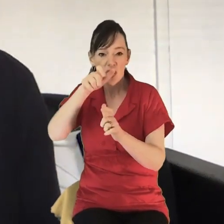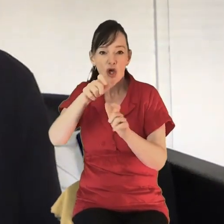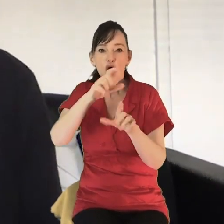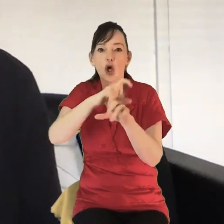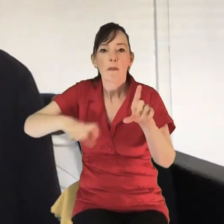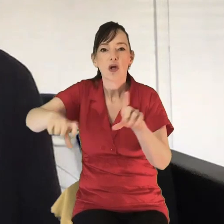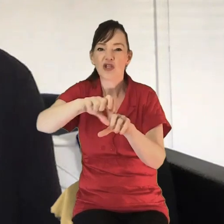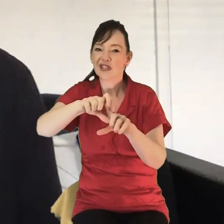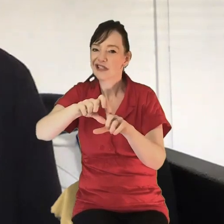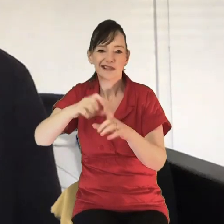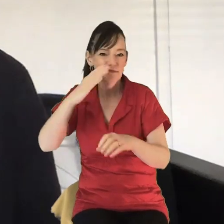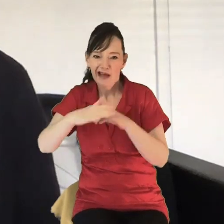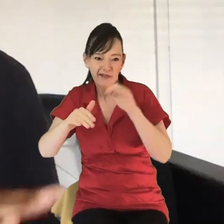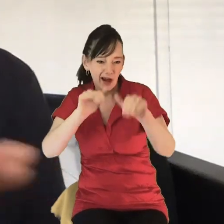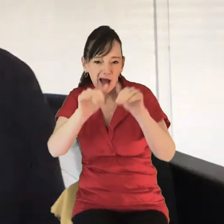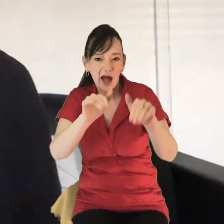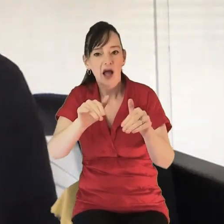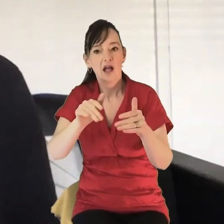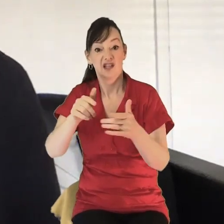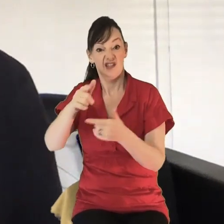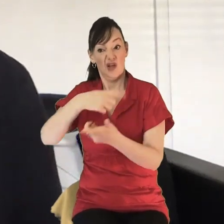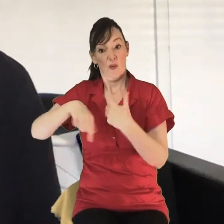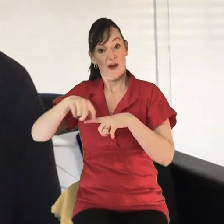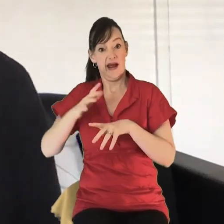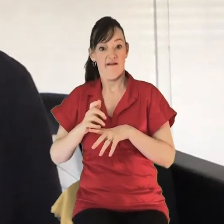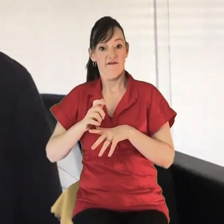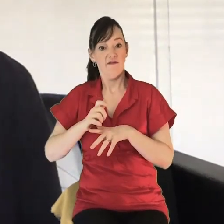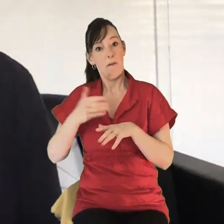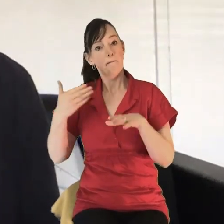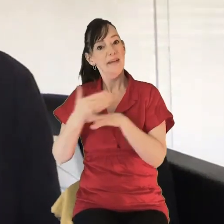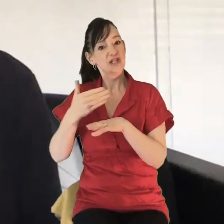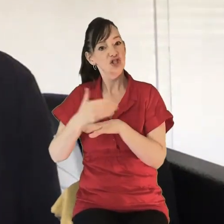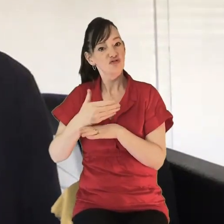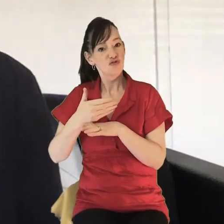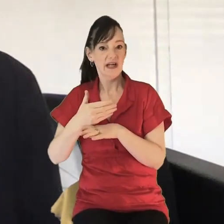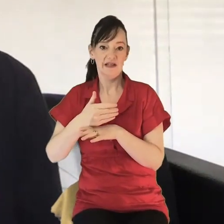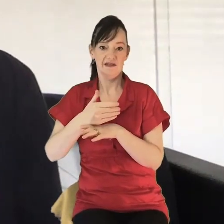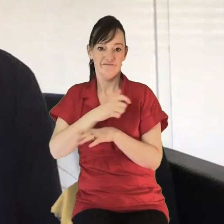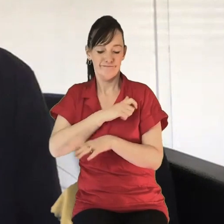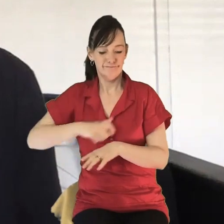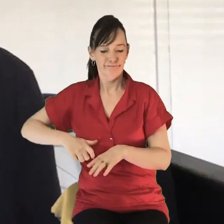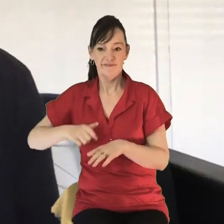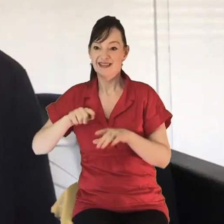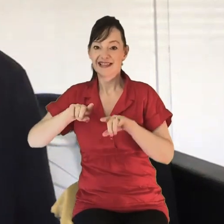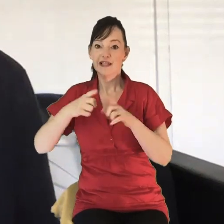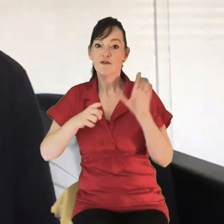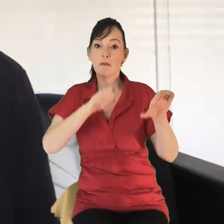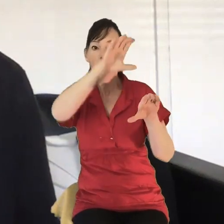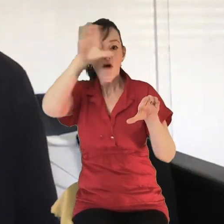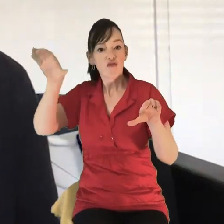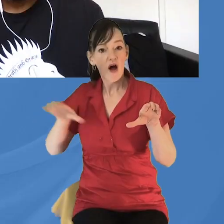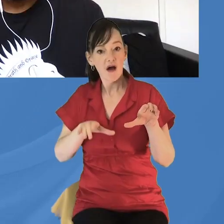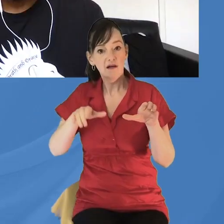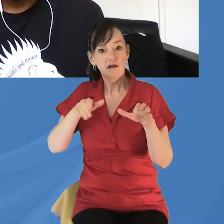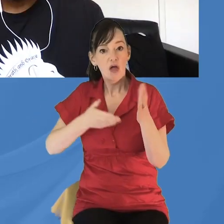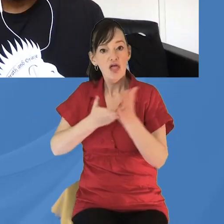And so we have missionaries in virtually every borough working with churches reaching out to the least reach of the city.